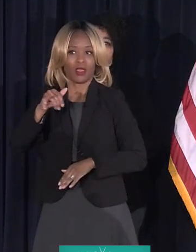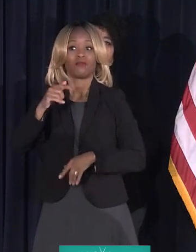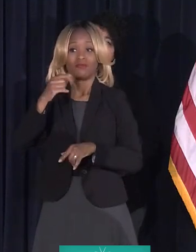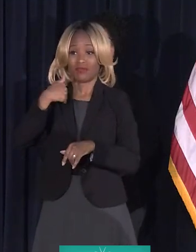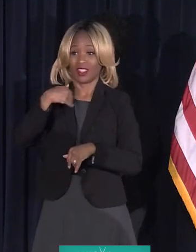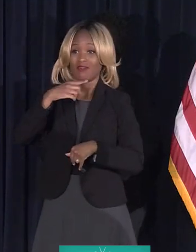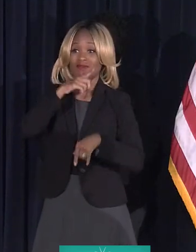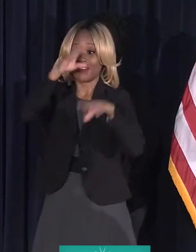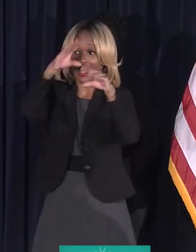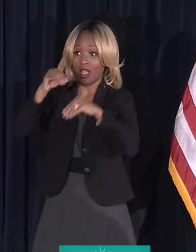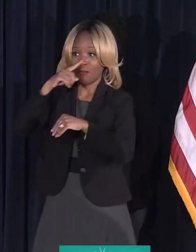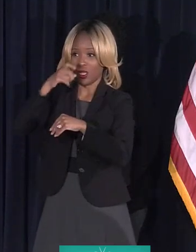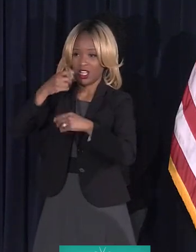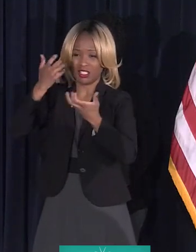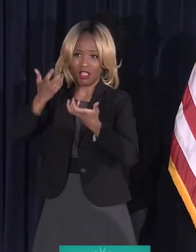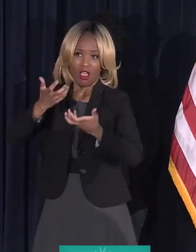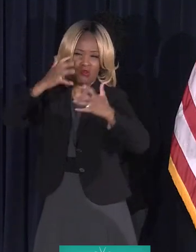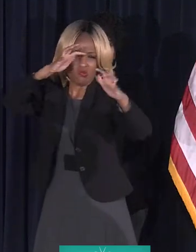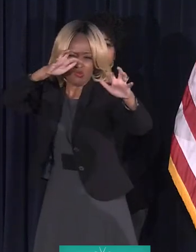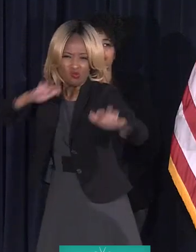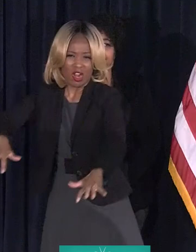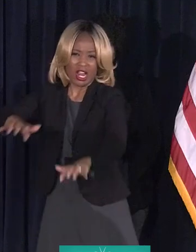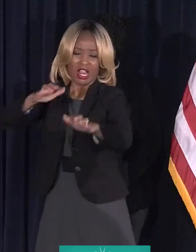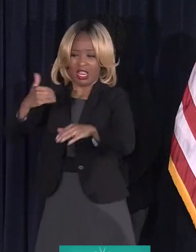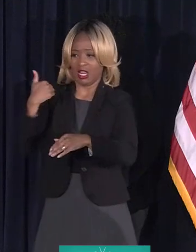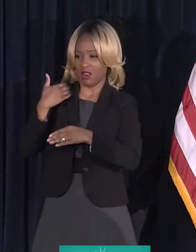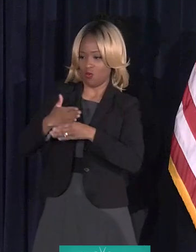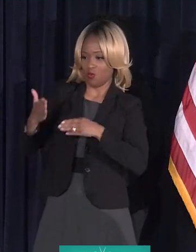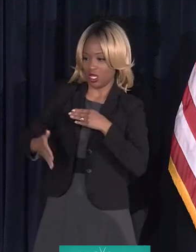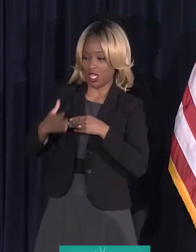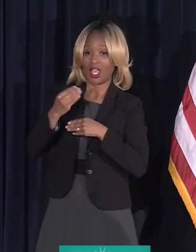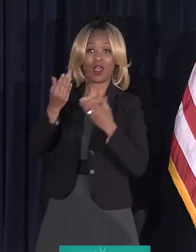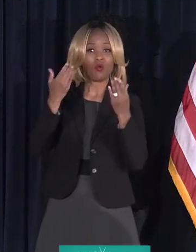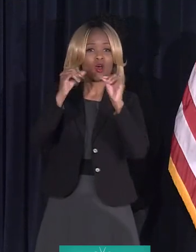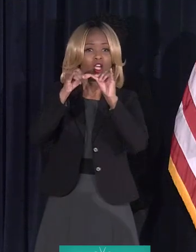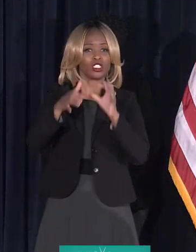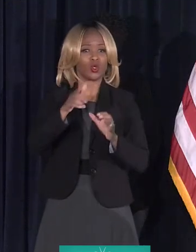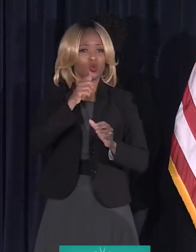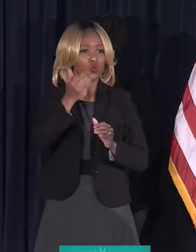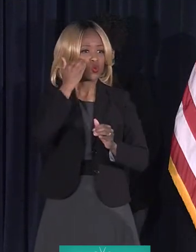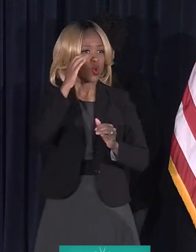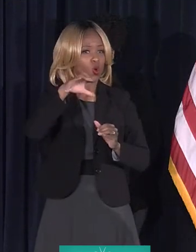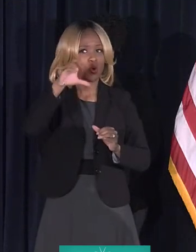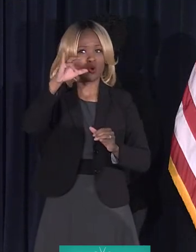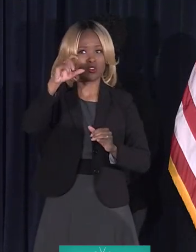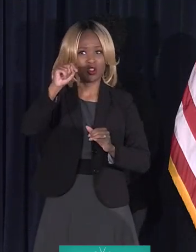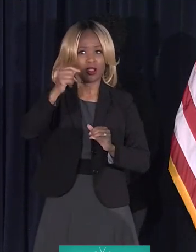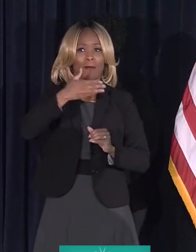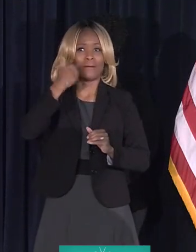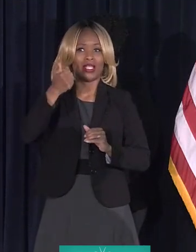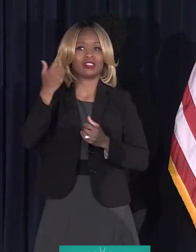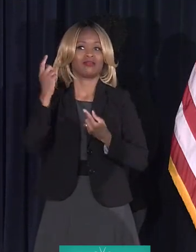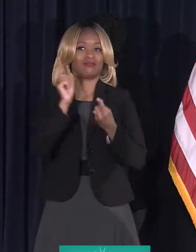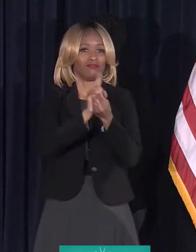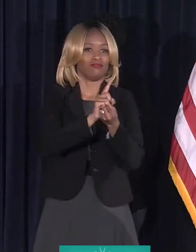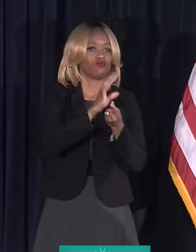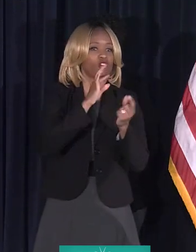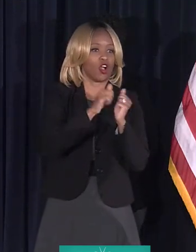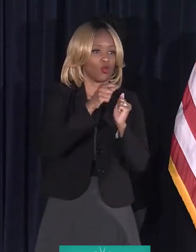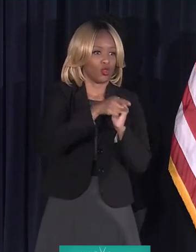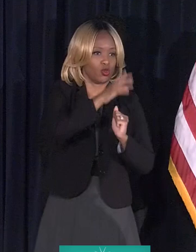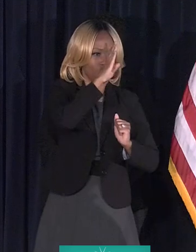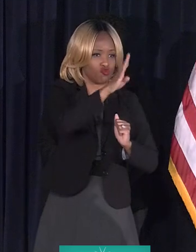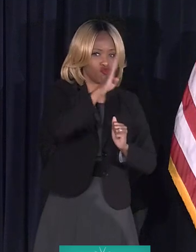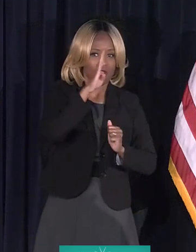outages because of the heavy rains this past weekend. And I want the engineers that know those circuits best to come out and talk to you directly, because I think